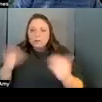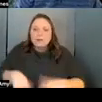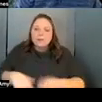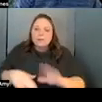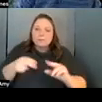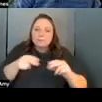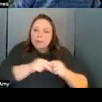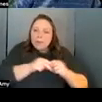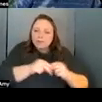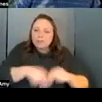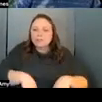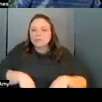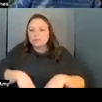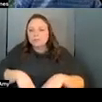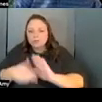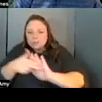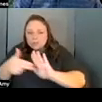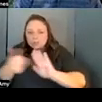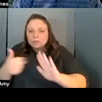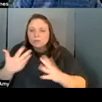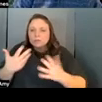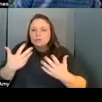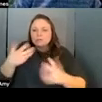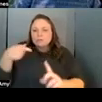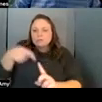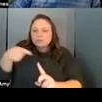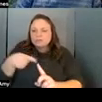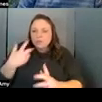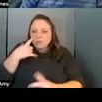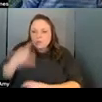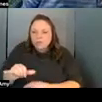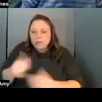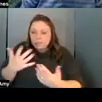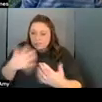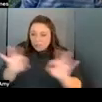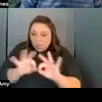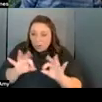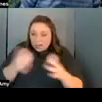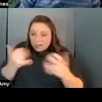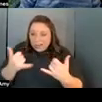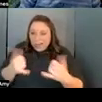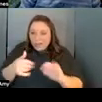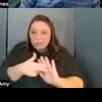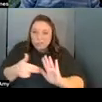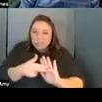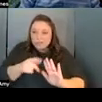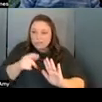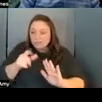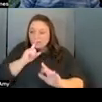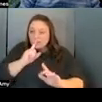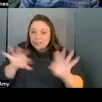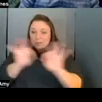them and employability do they even matter anymore do credentials even matter anymore in a world where